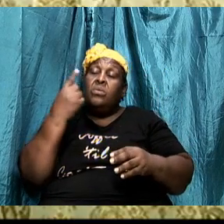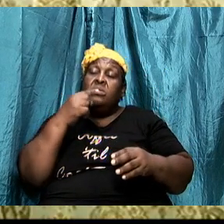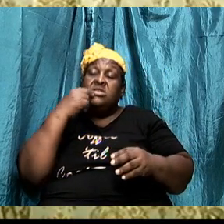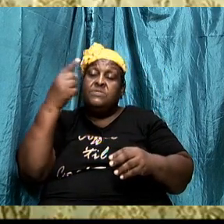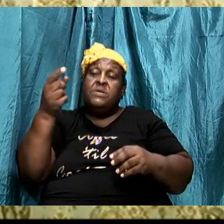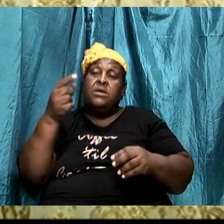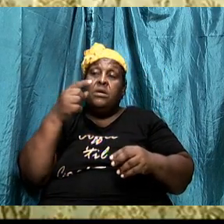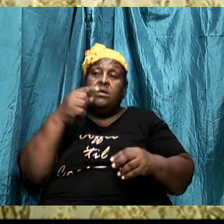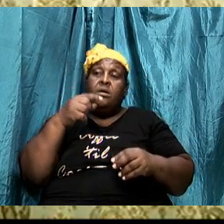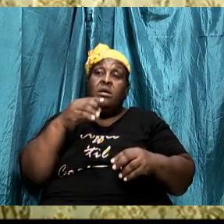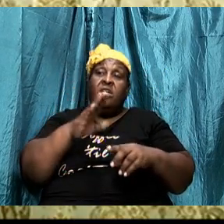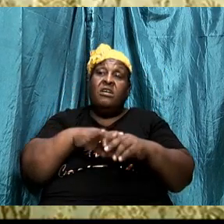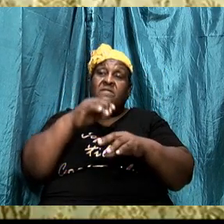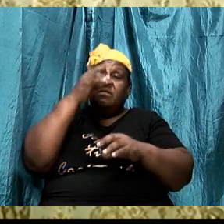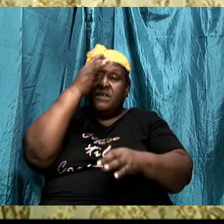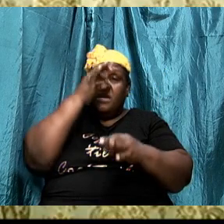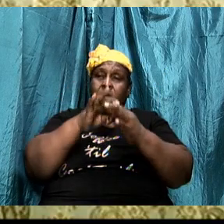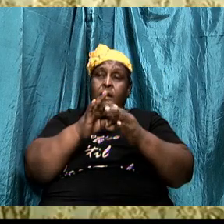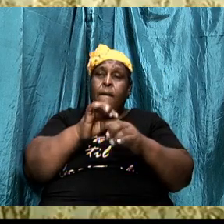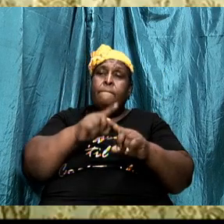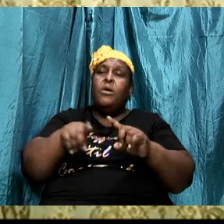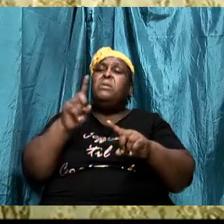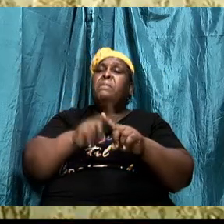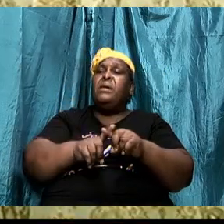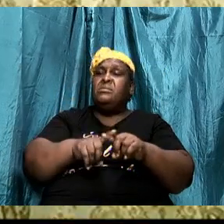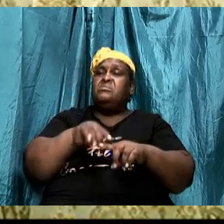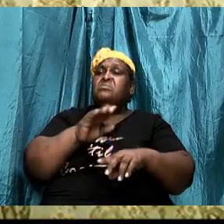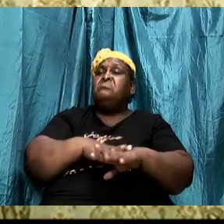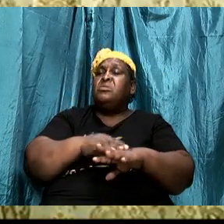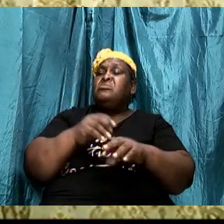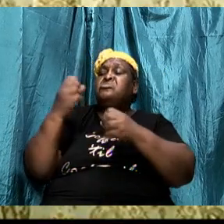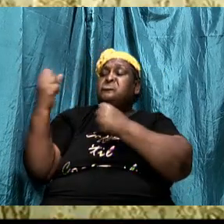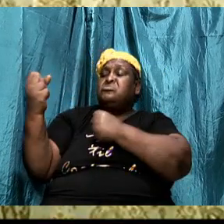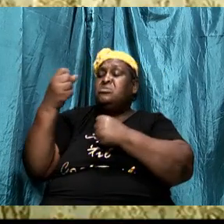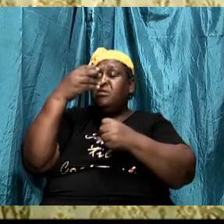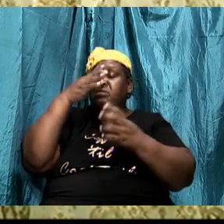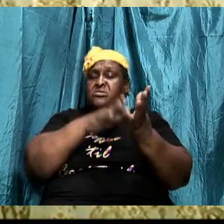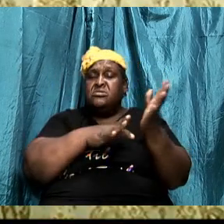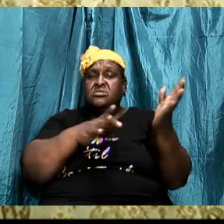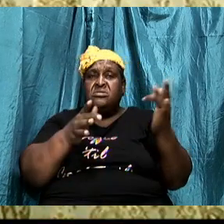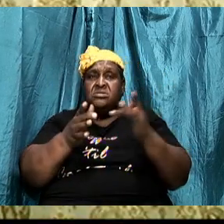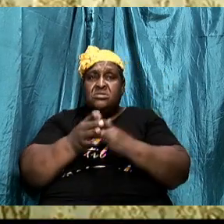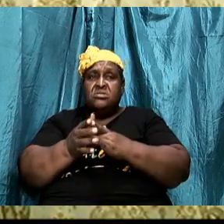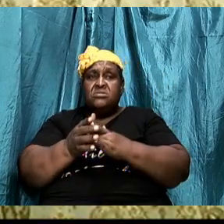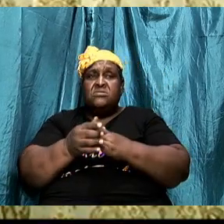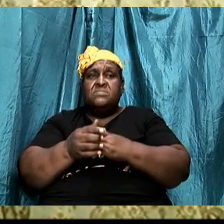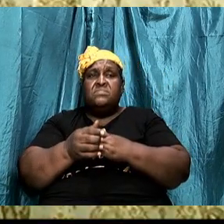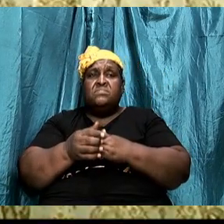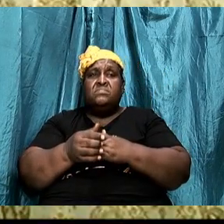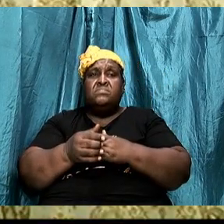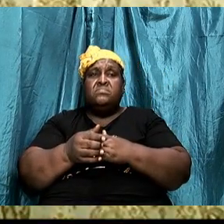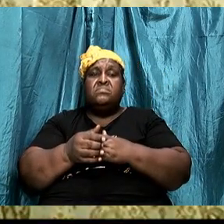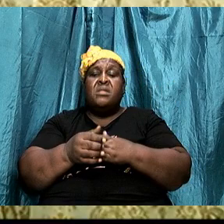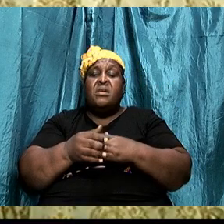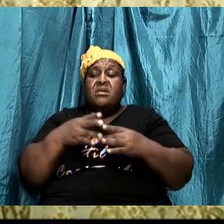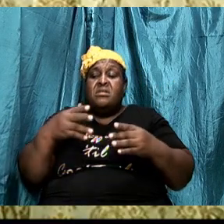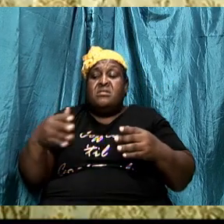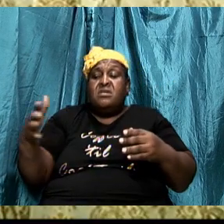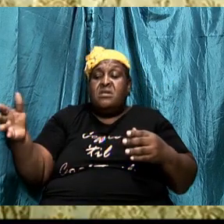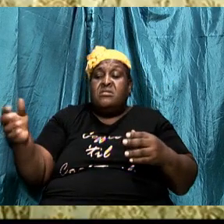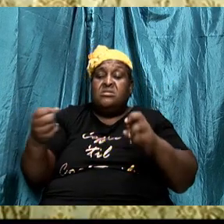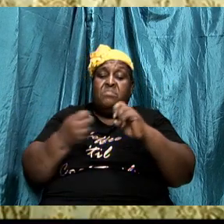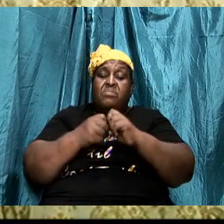upon Goliath. The devil is going to come in like a flood and he's going to be like a Goliath. Yes, in our lives, he's going to be like a